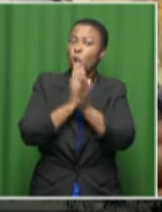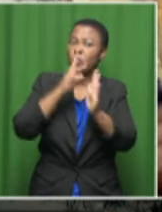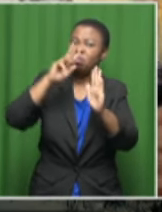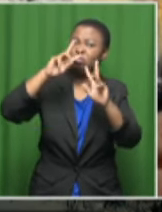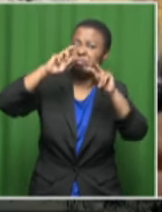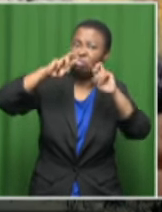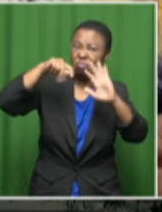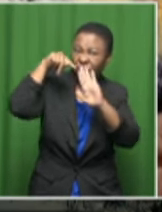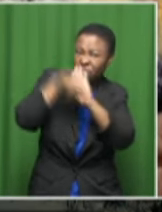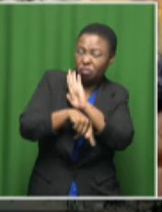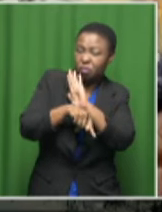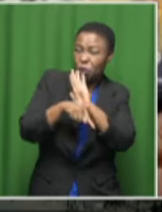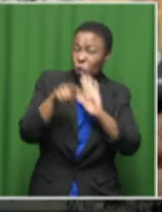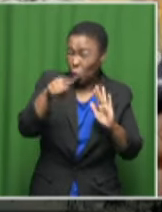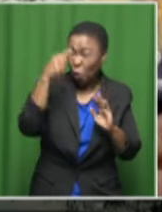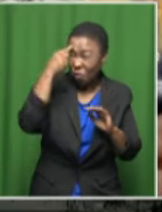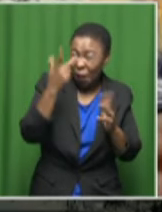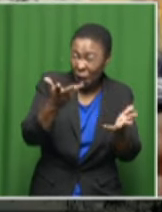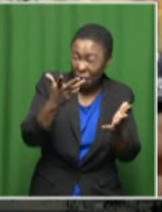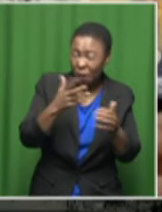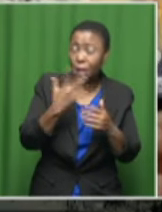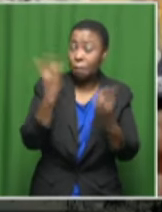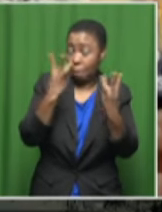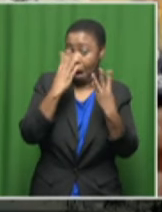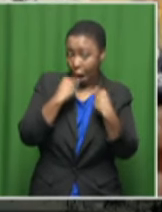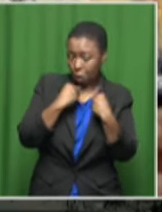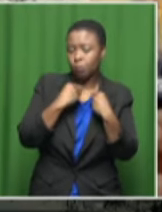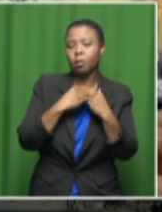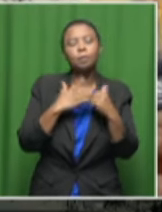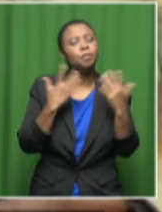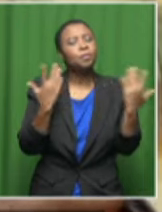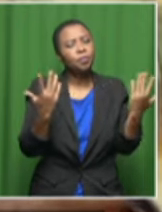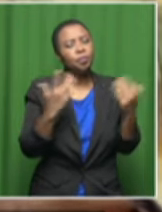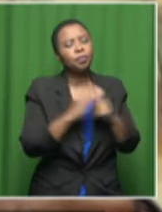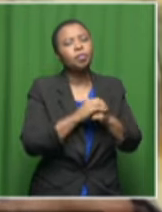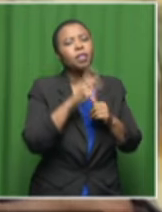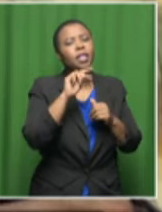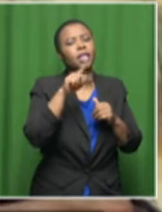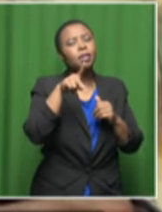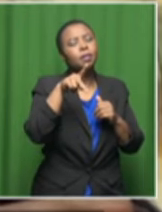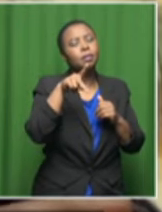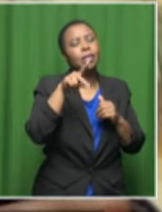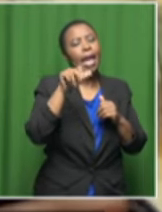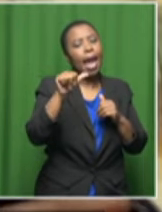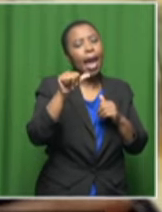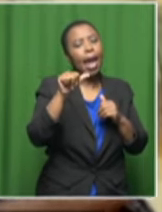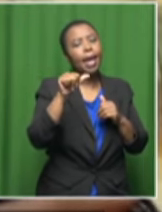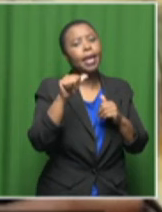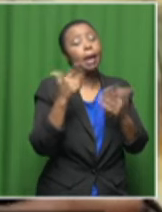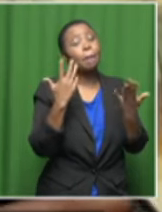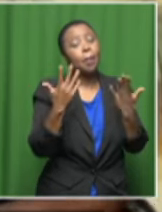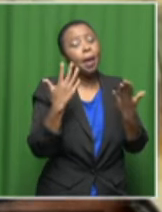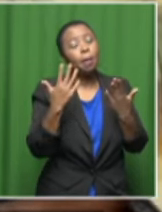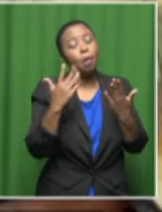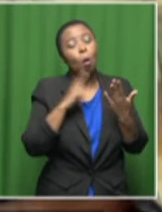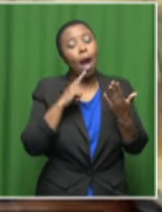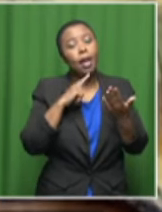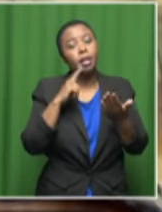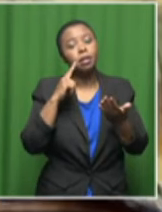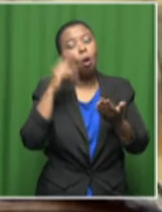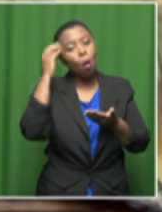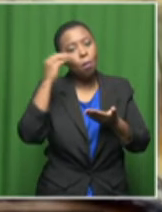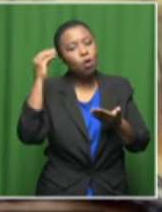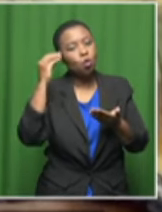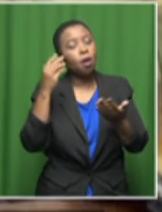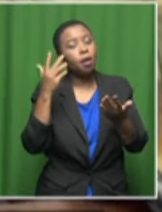this? Well, the NPA was my client in the recent opinion that I gave where the measures that are